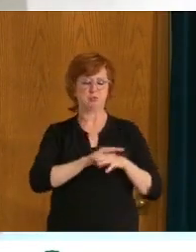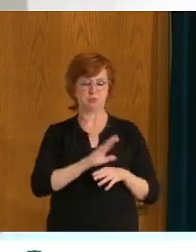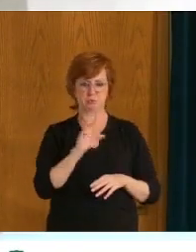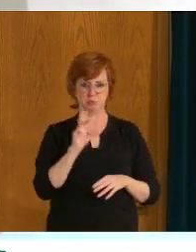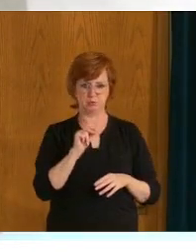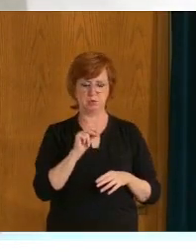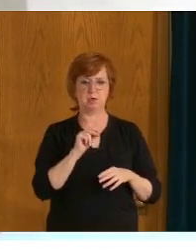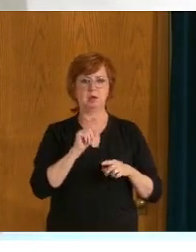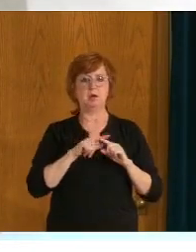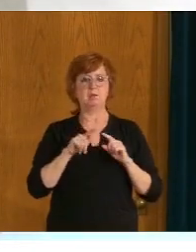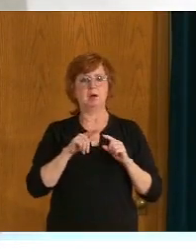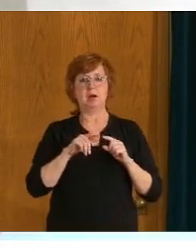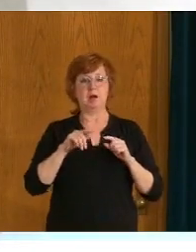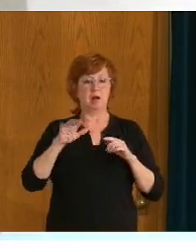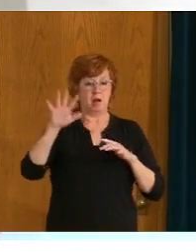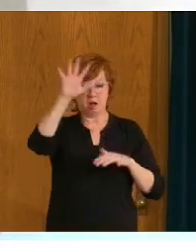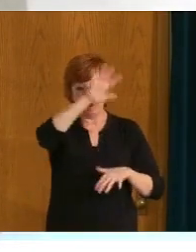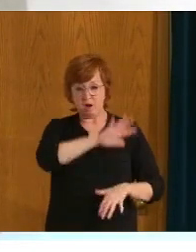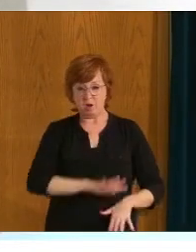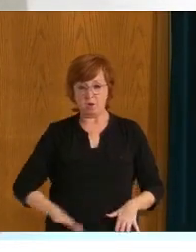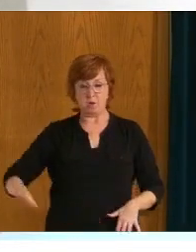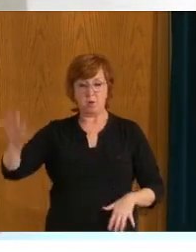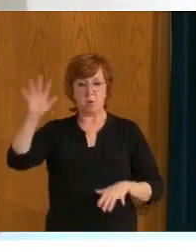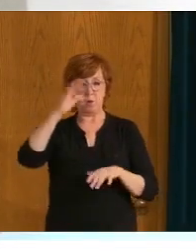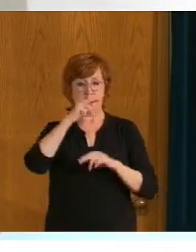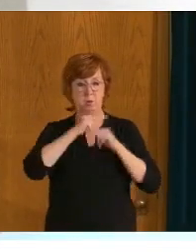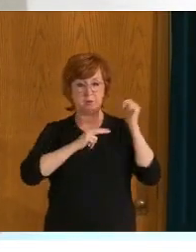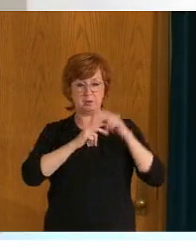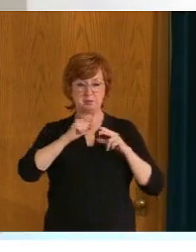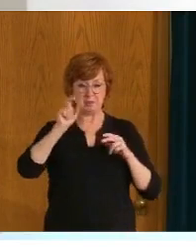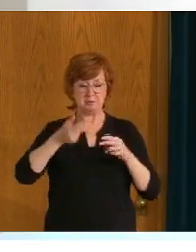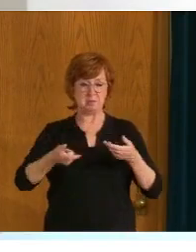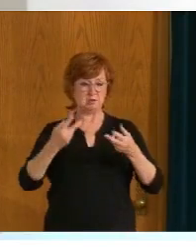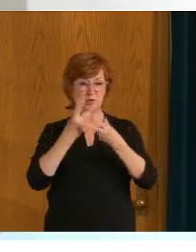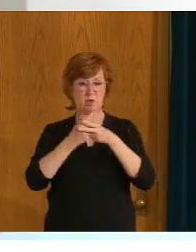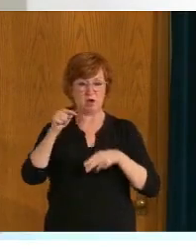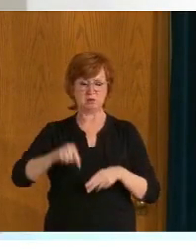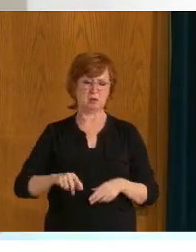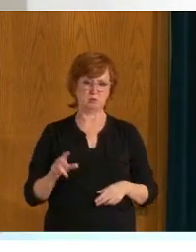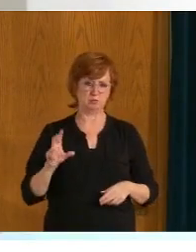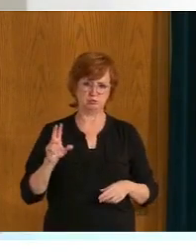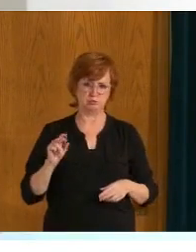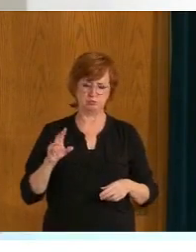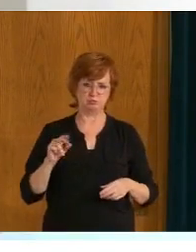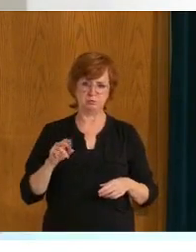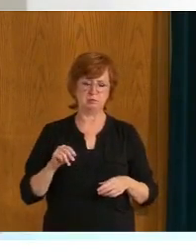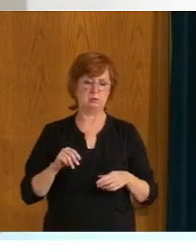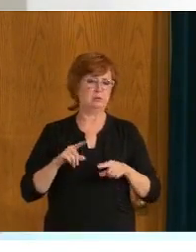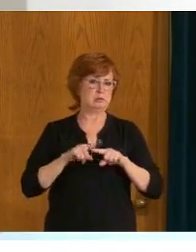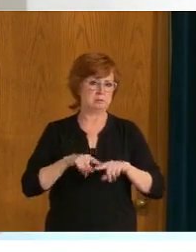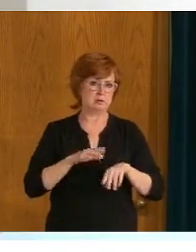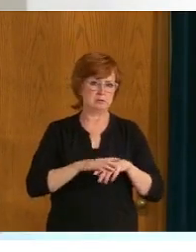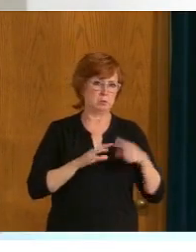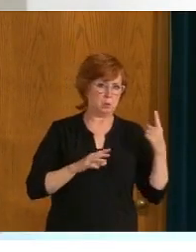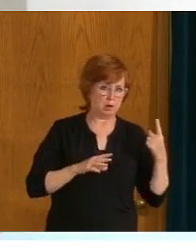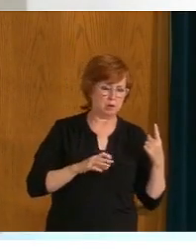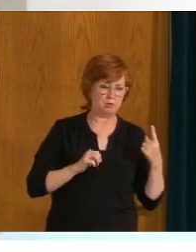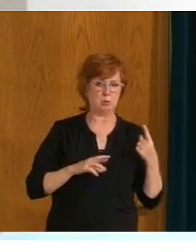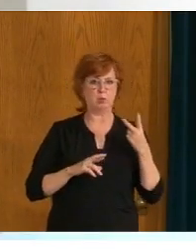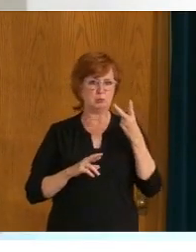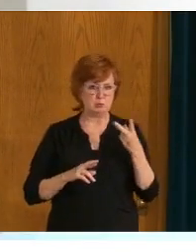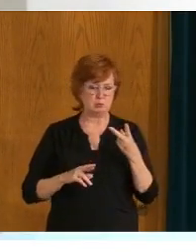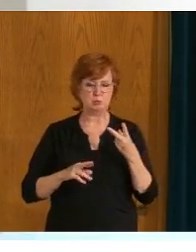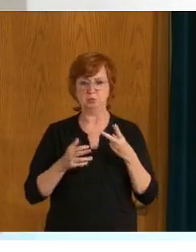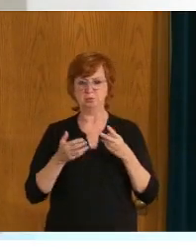control to manage other respiratory outbreaks like influenza or norovirus. Again, know, last year has been very unusual because we haven't seen